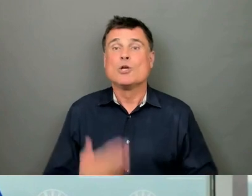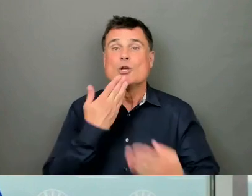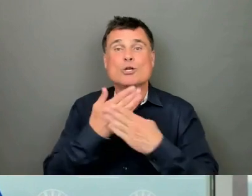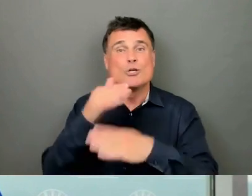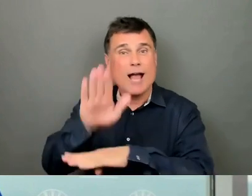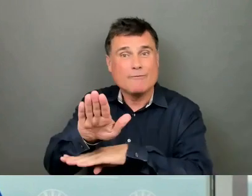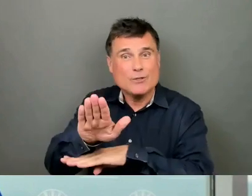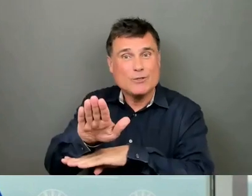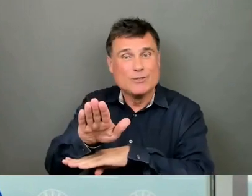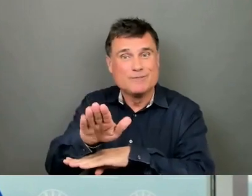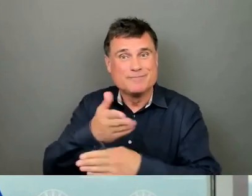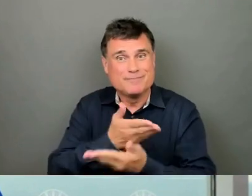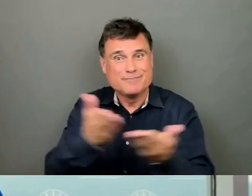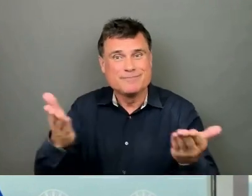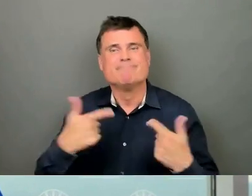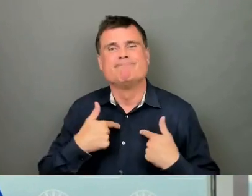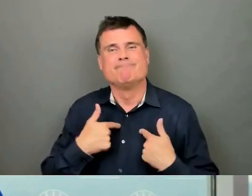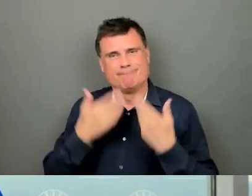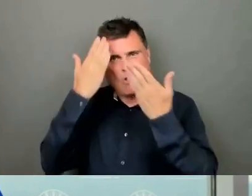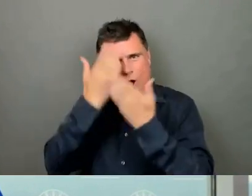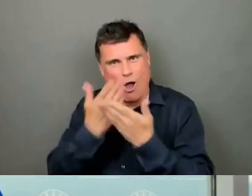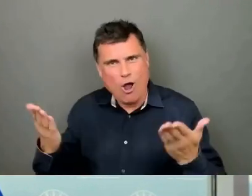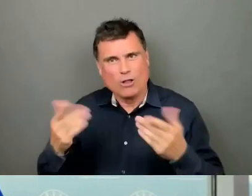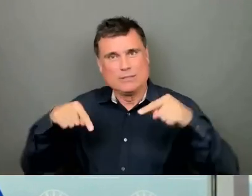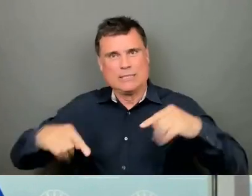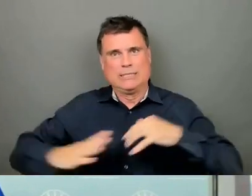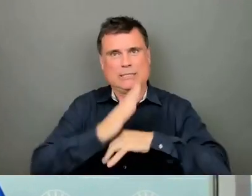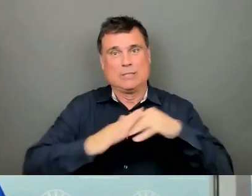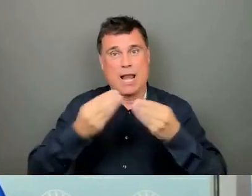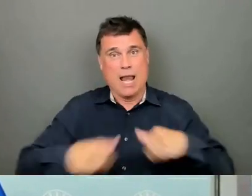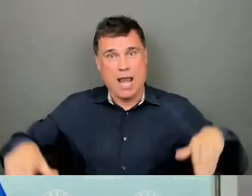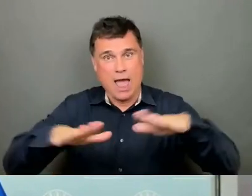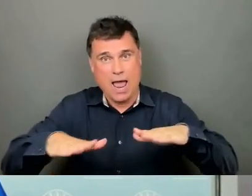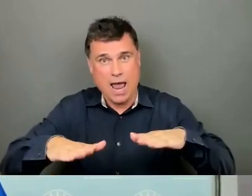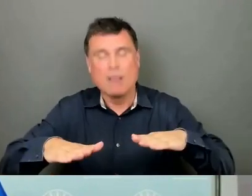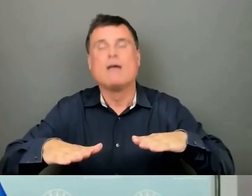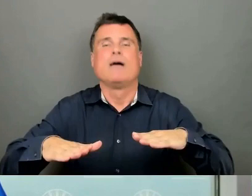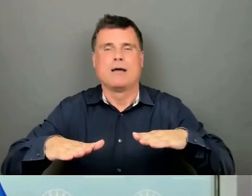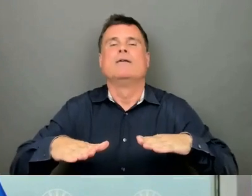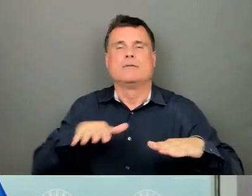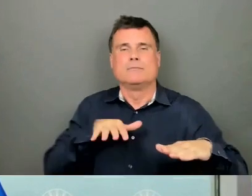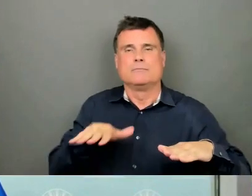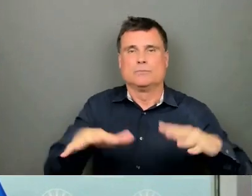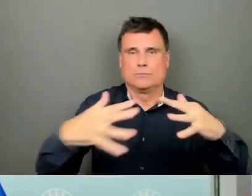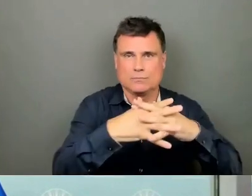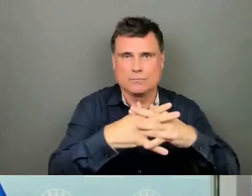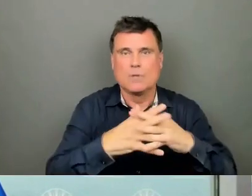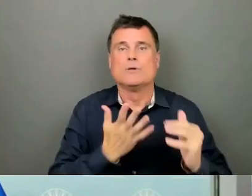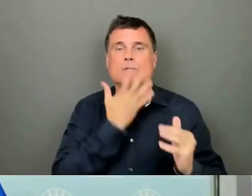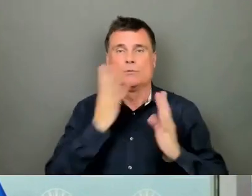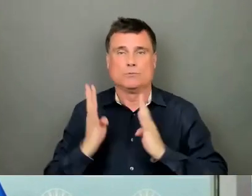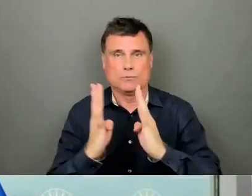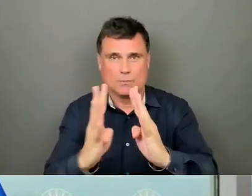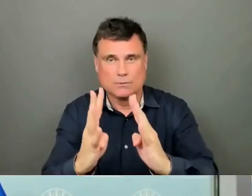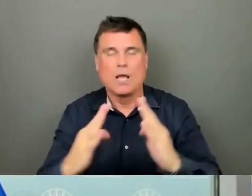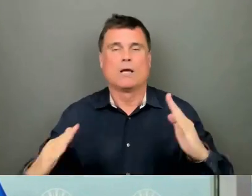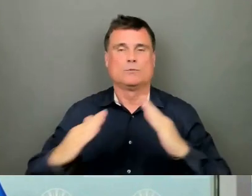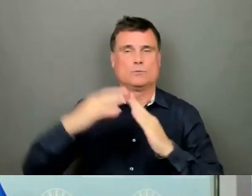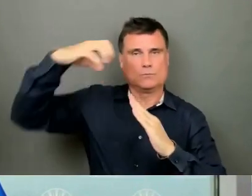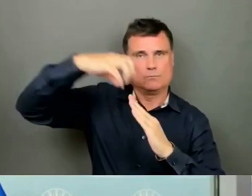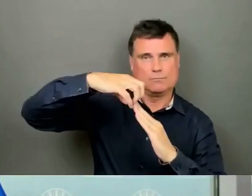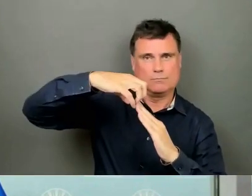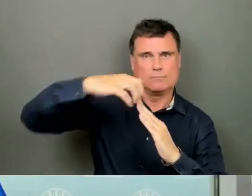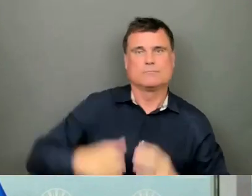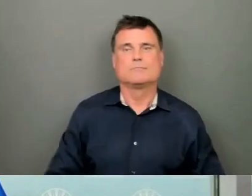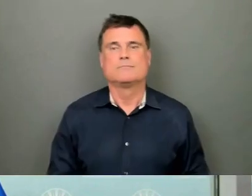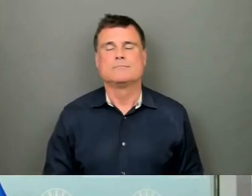Good afternoon, everyone. I'm honoured to be on the territory of the Musqueam, Squamish, and Tsleil-Waututh people here in downtown Vancouver. Before I take